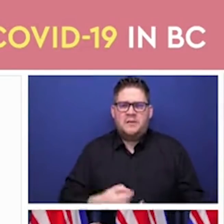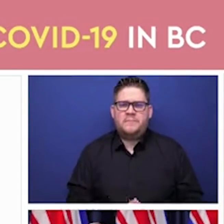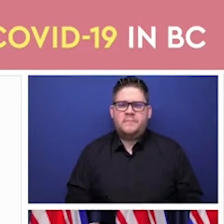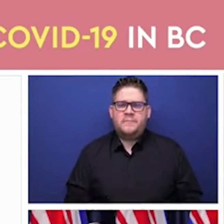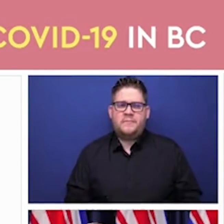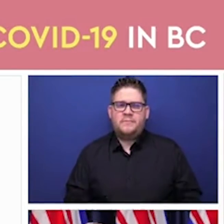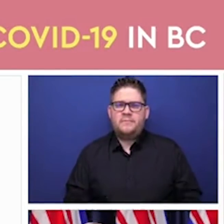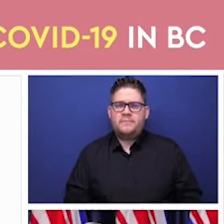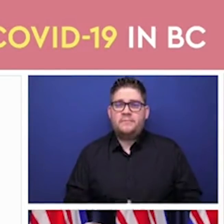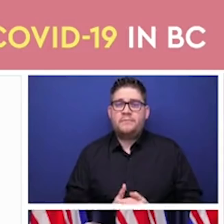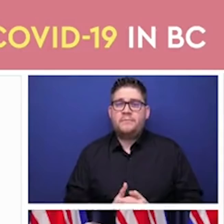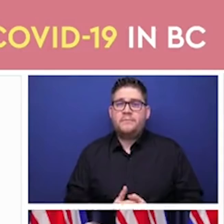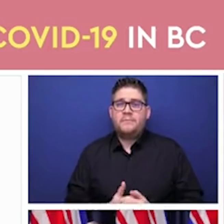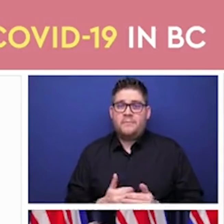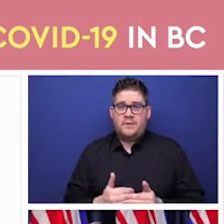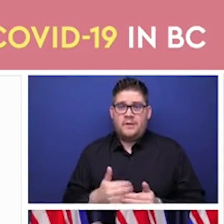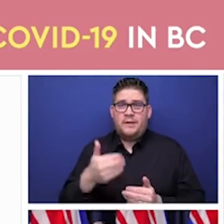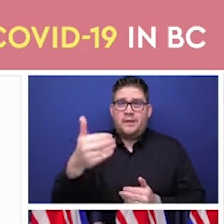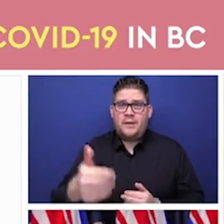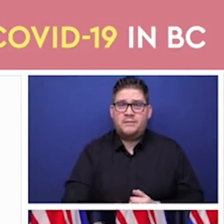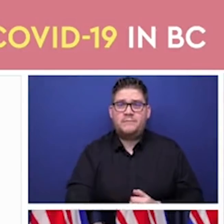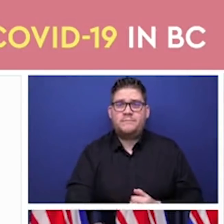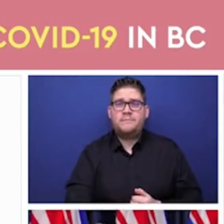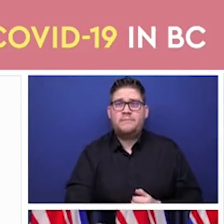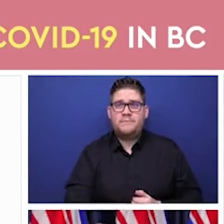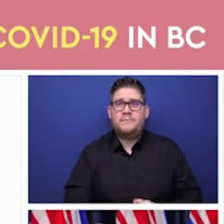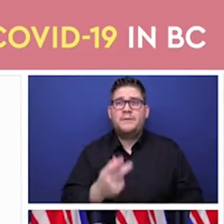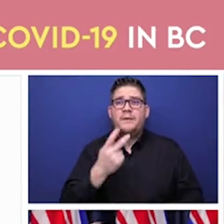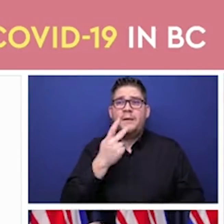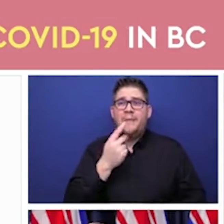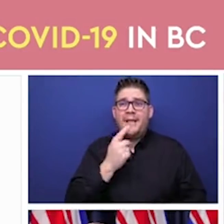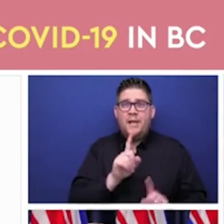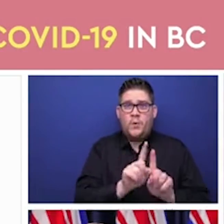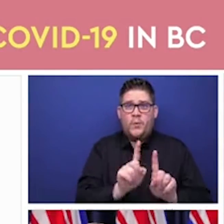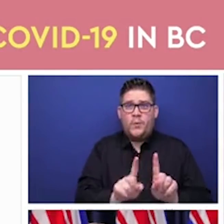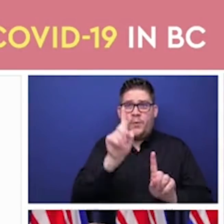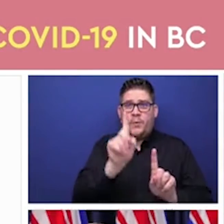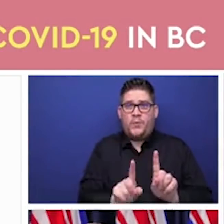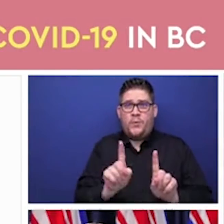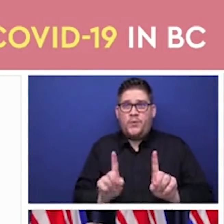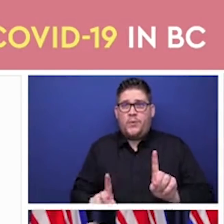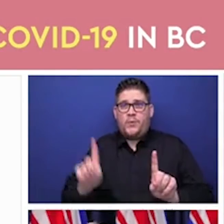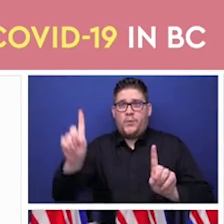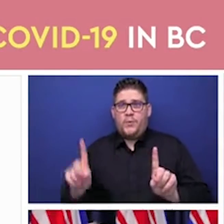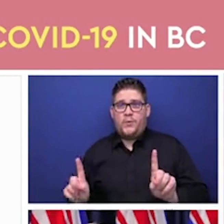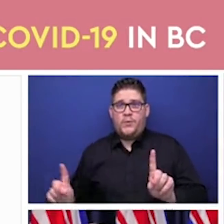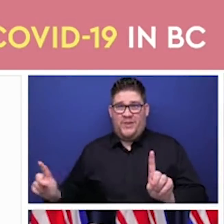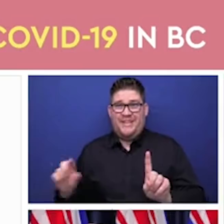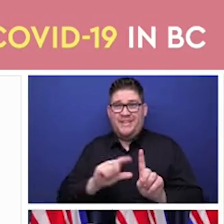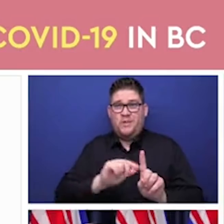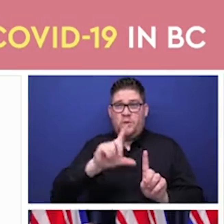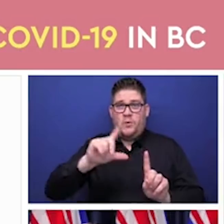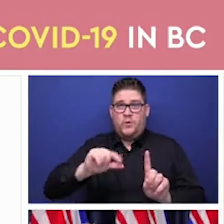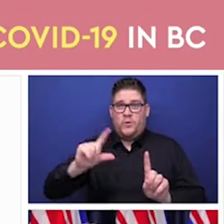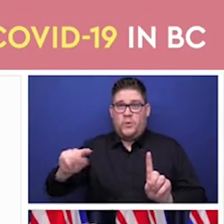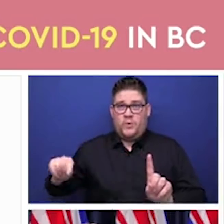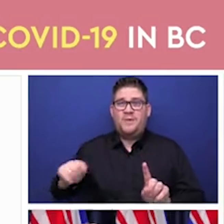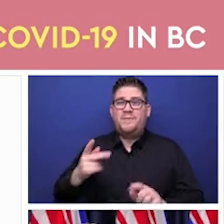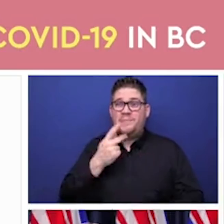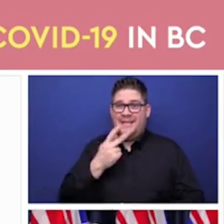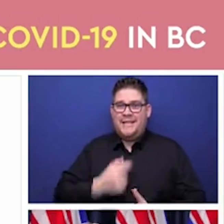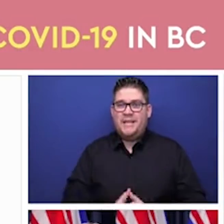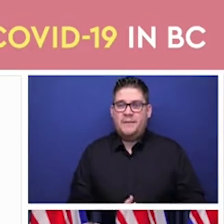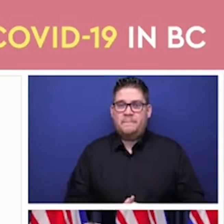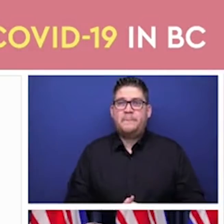remarkable the impact of these vaccines have been. The first one relates to long-term care residents. On the left